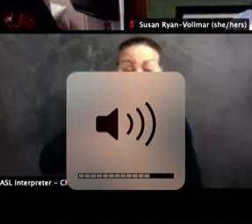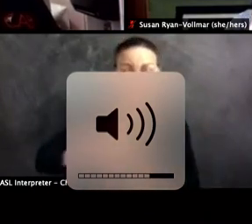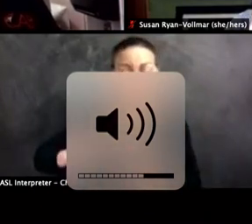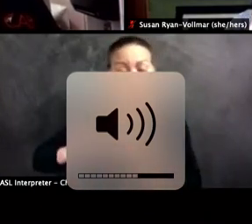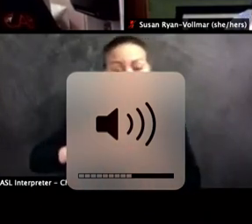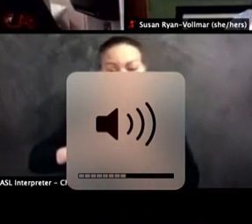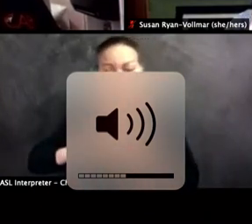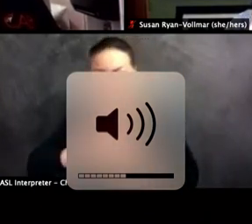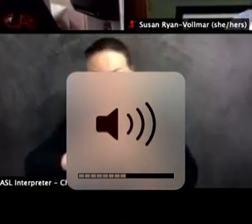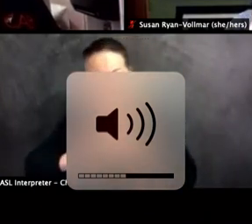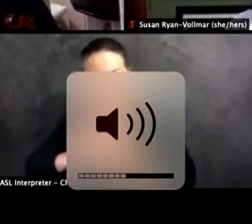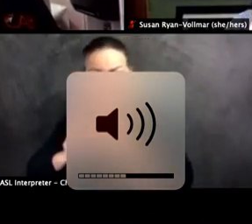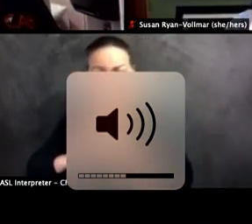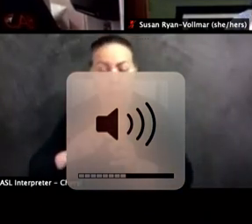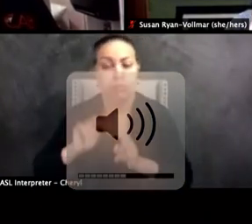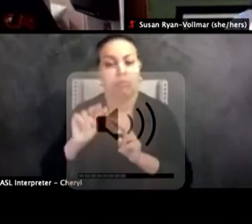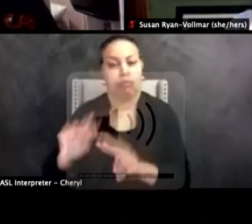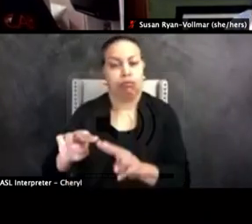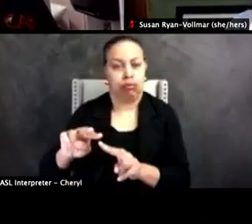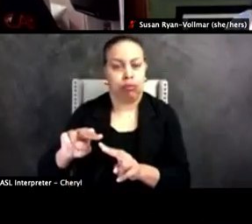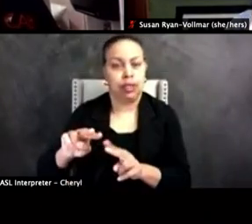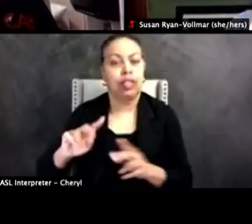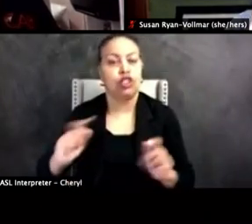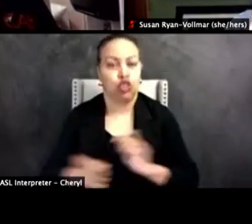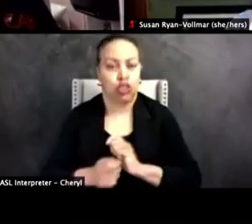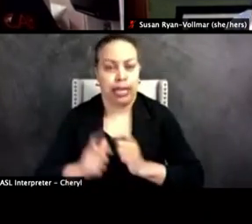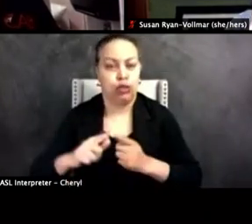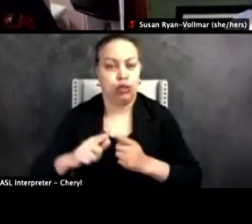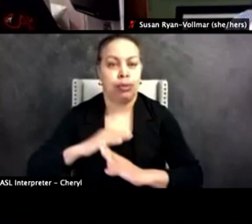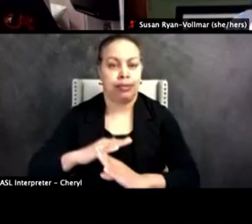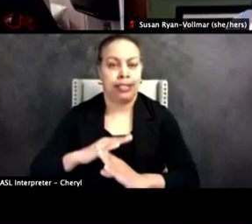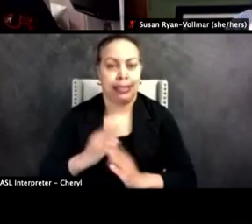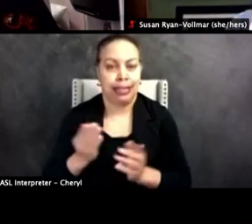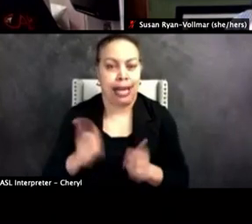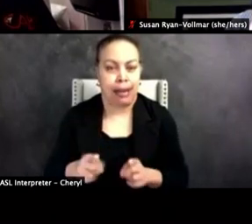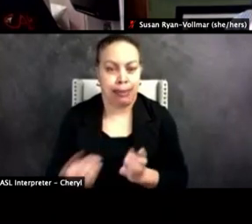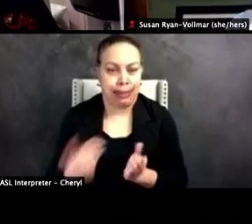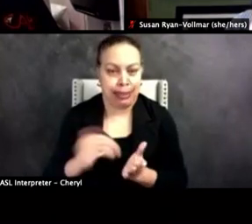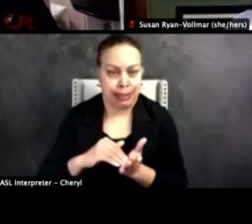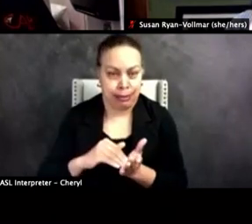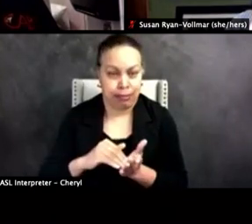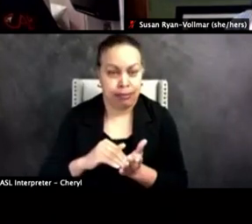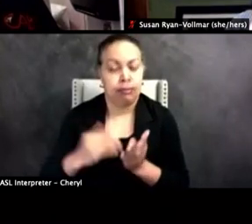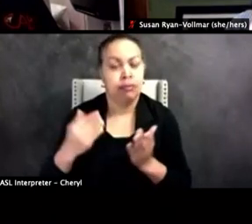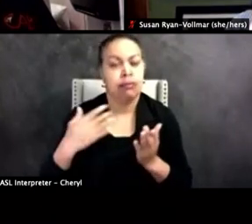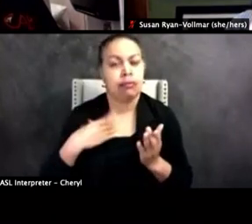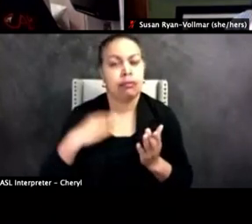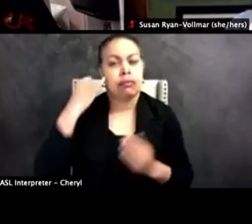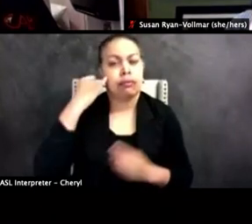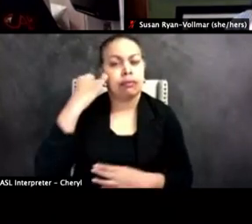how we make change to prevent this from happening again. And I like the idea of